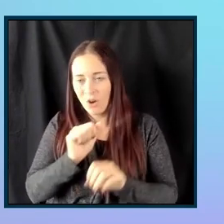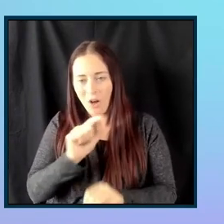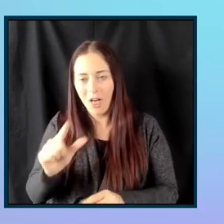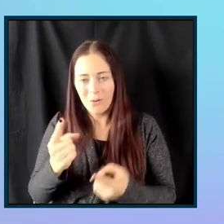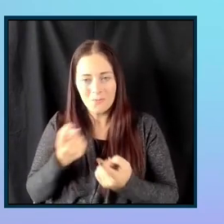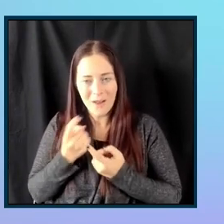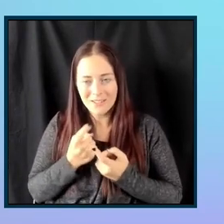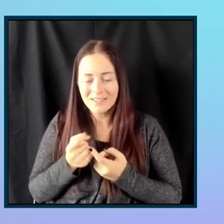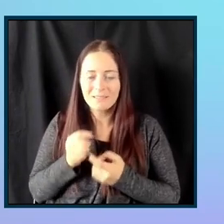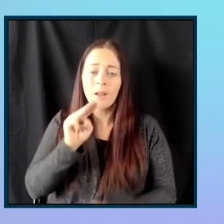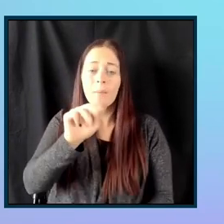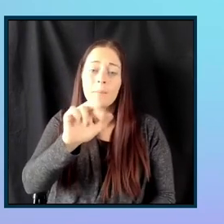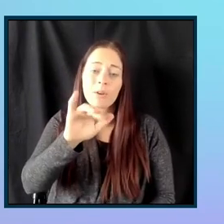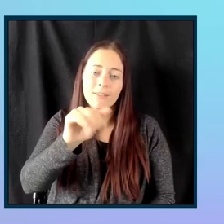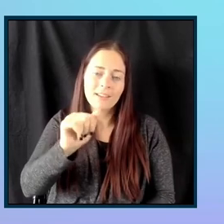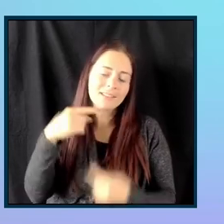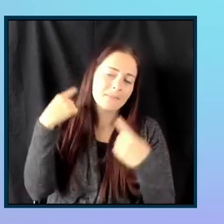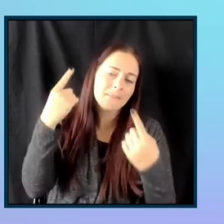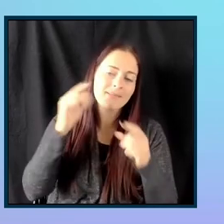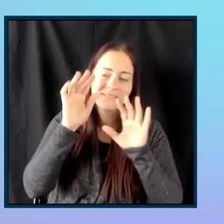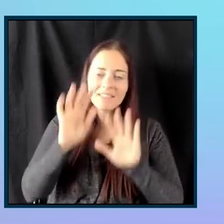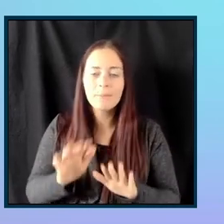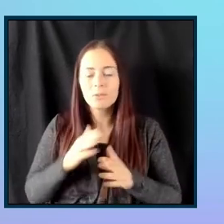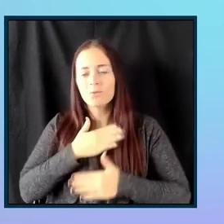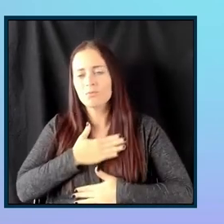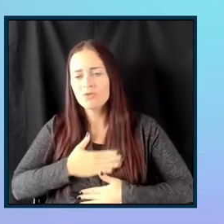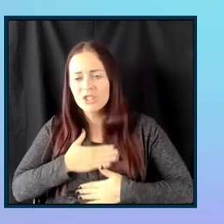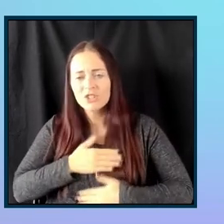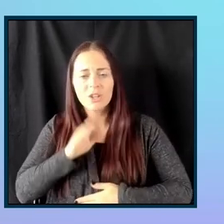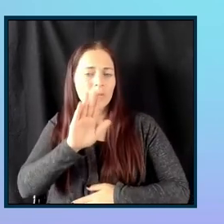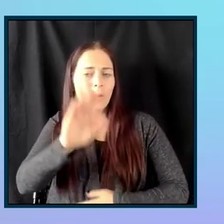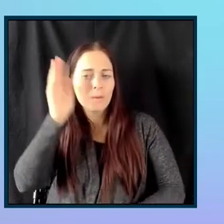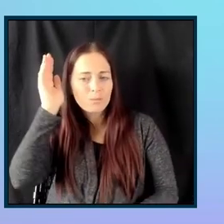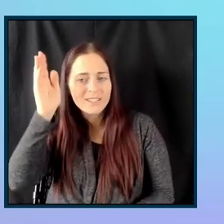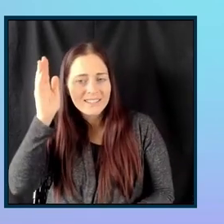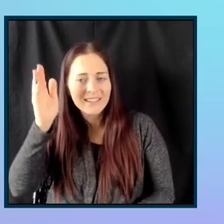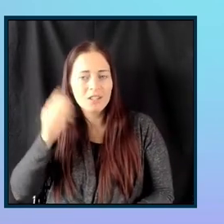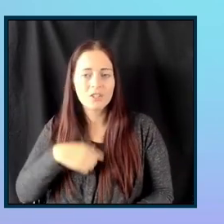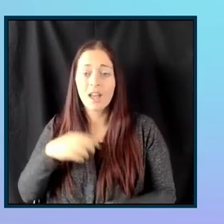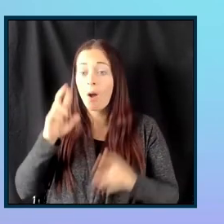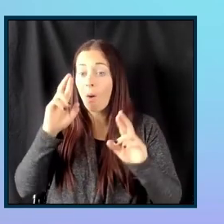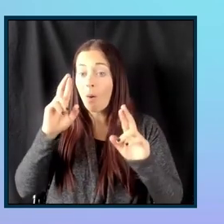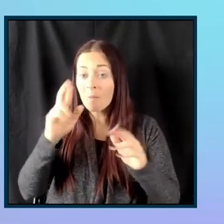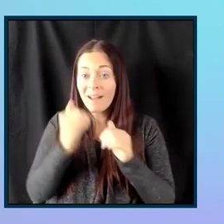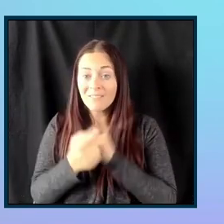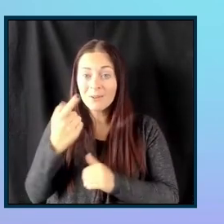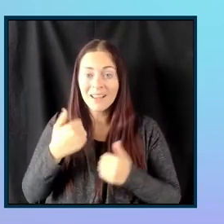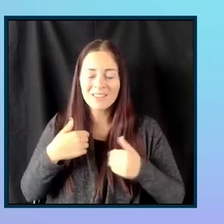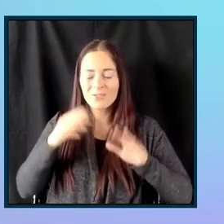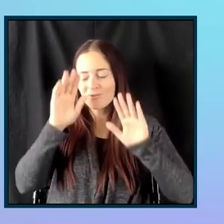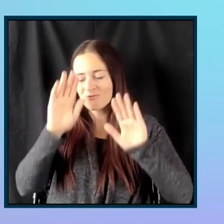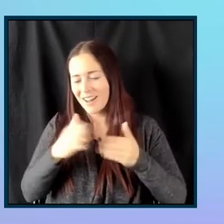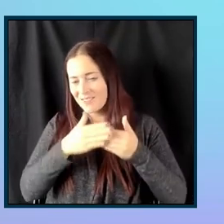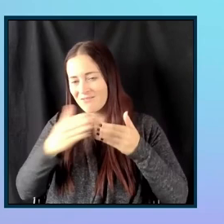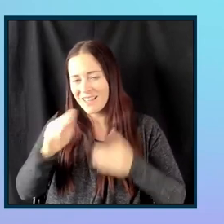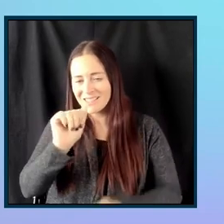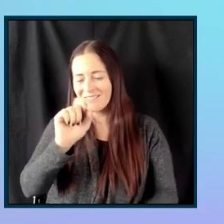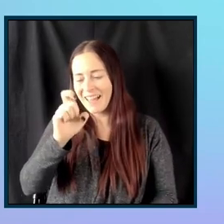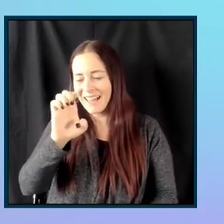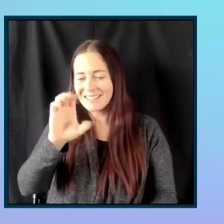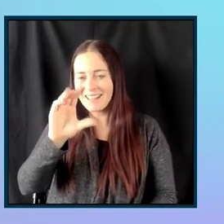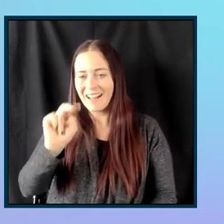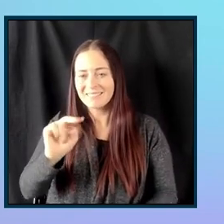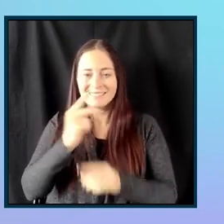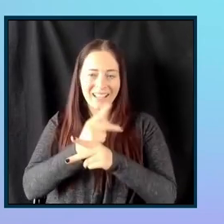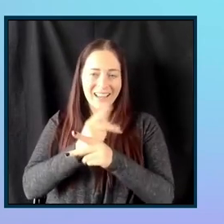Maria, this has been fabulous. We greatly appreciate, um, this presentation, and I hope everyone has a great rest of the AXCON. Take care,